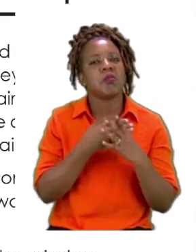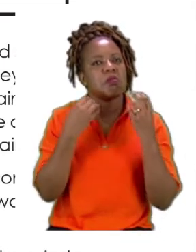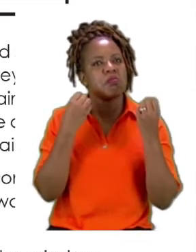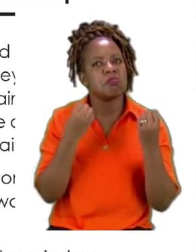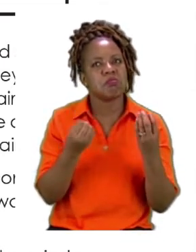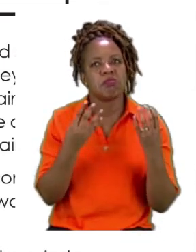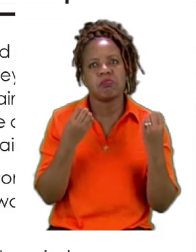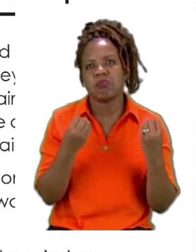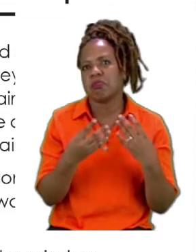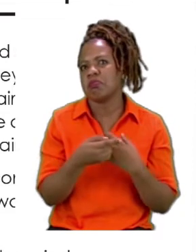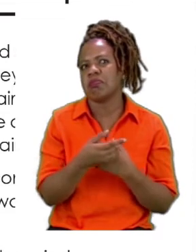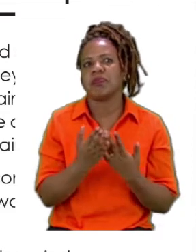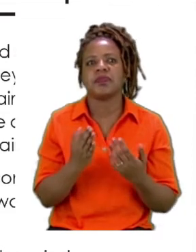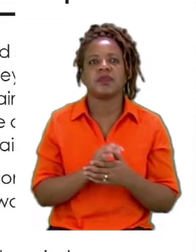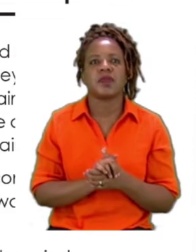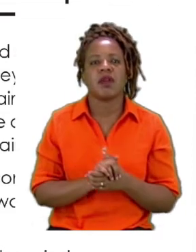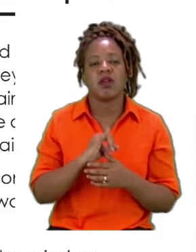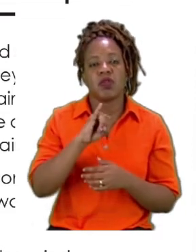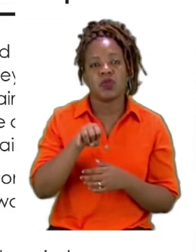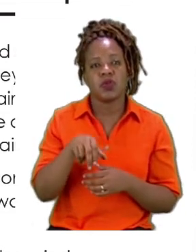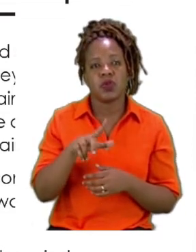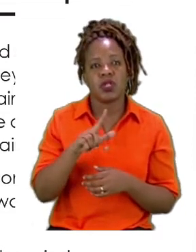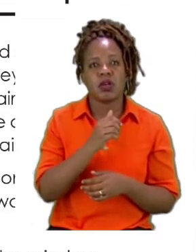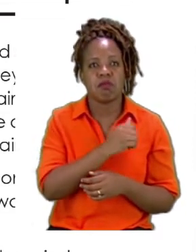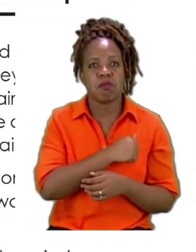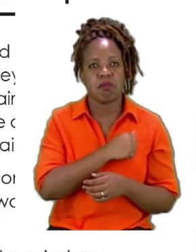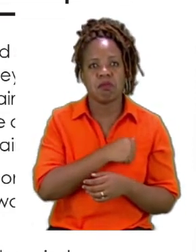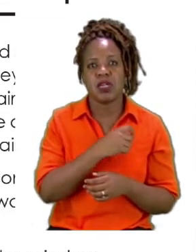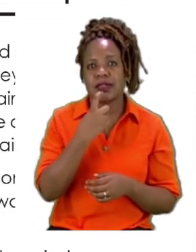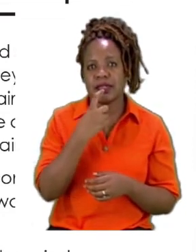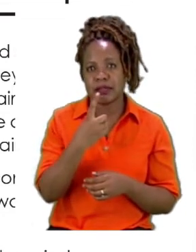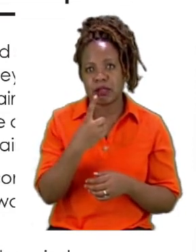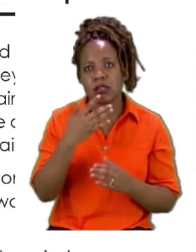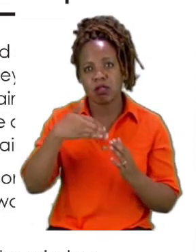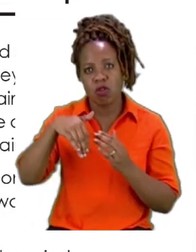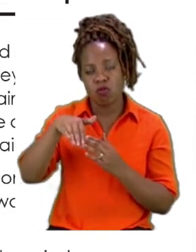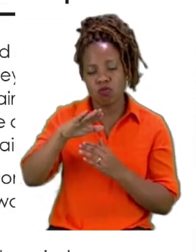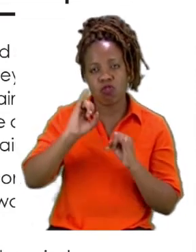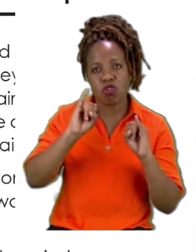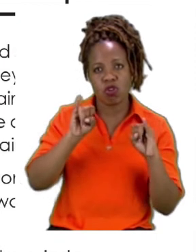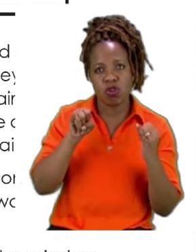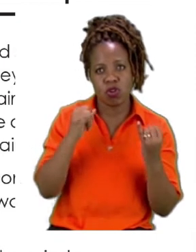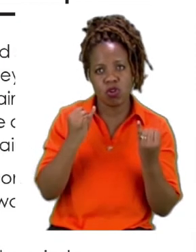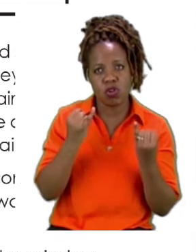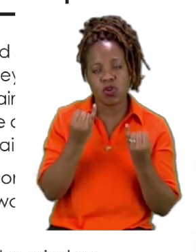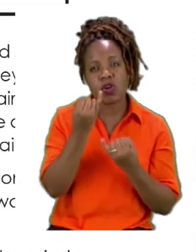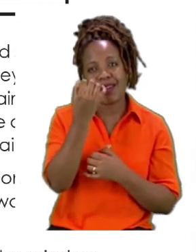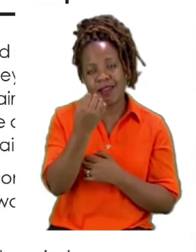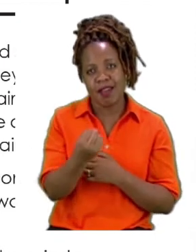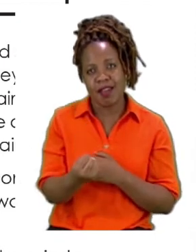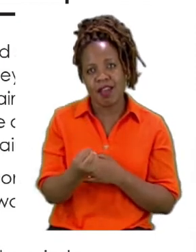Juliana's mother told her that they were going to a town with a beach.